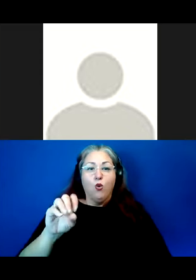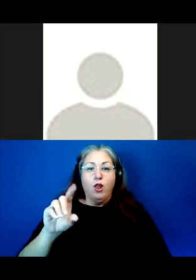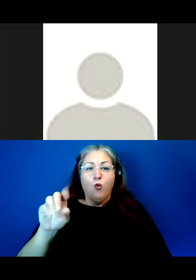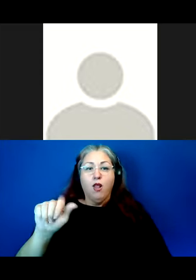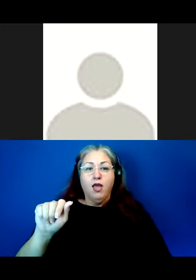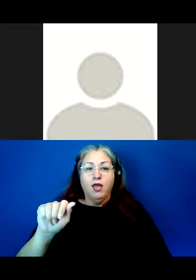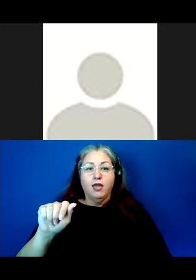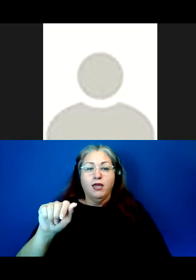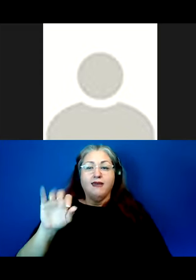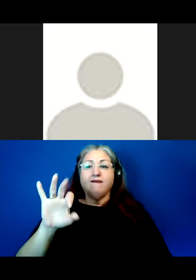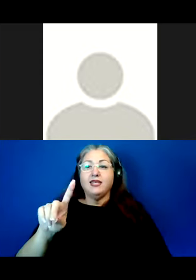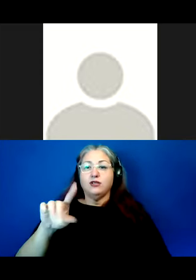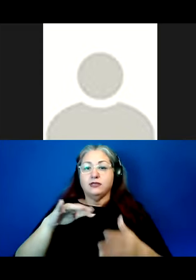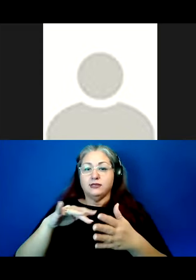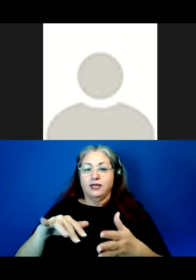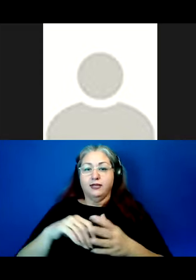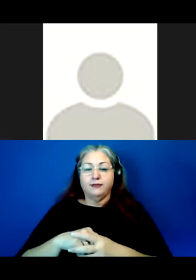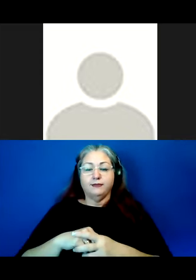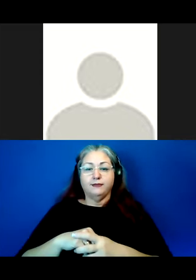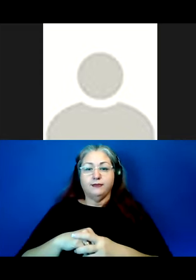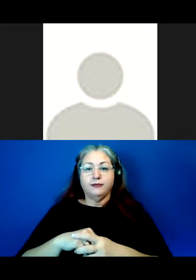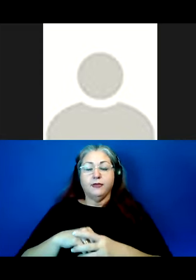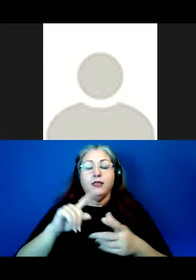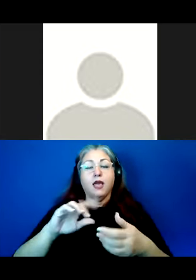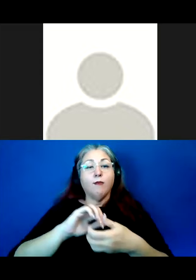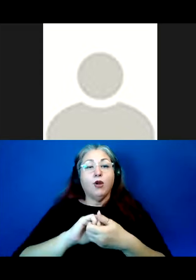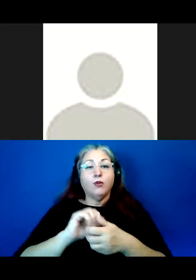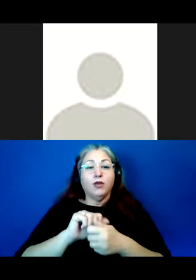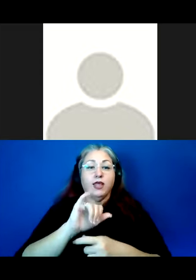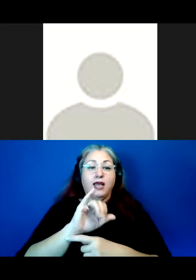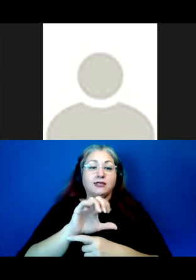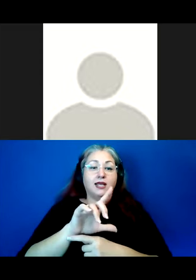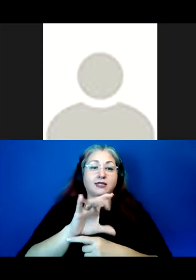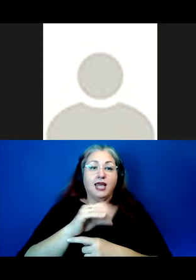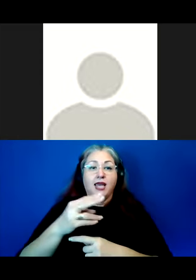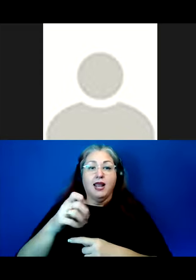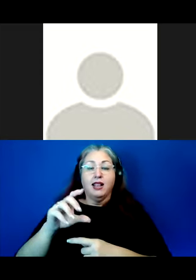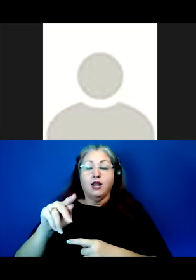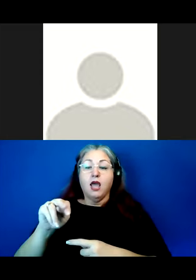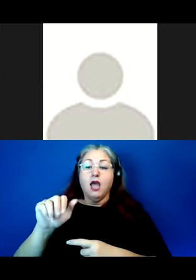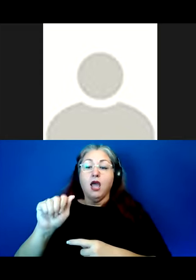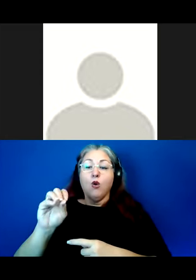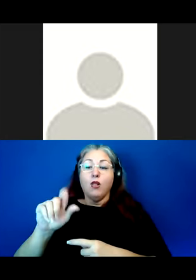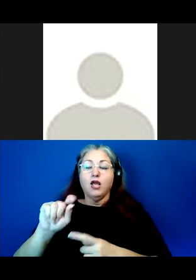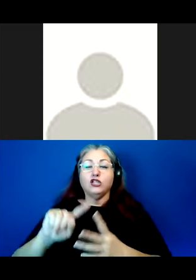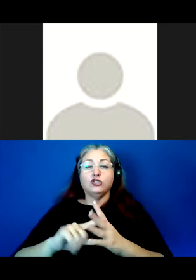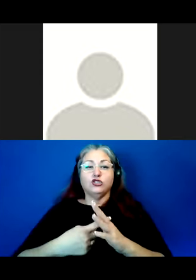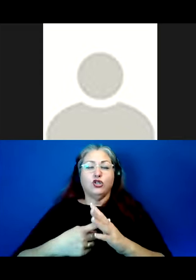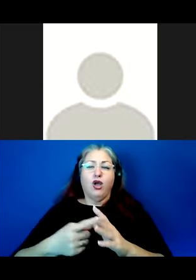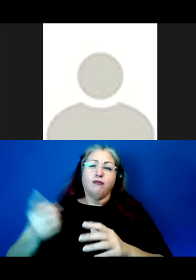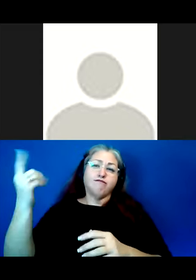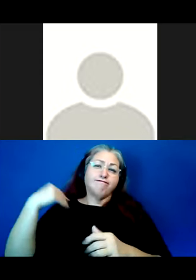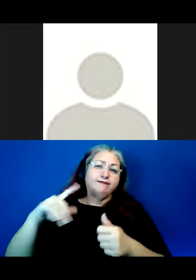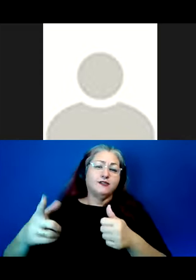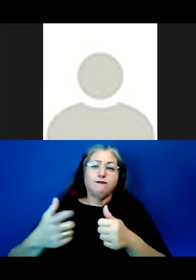Field Study. The partnership between ICLDC and He Oleloola began at the very first